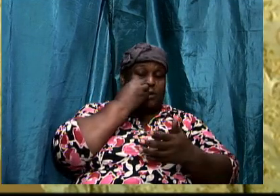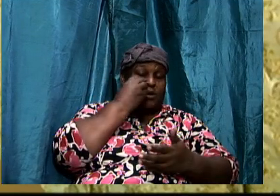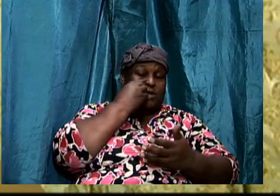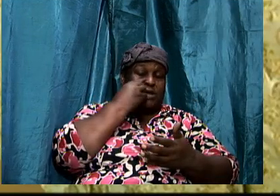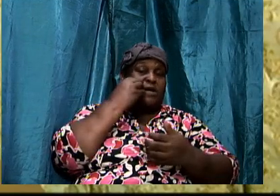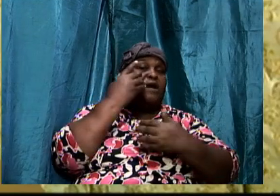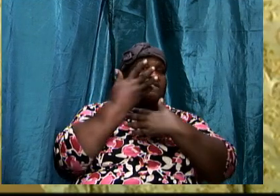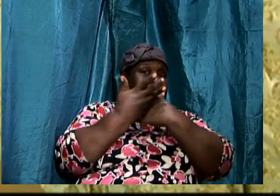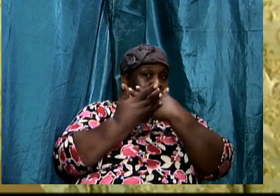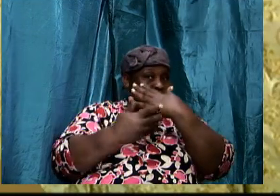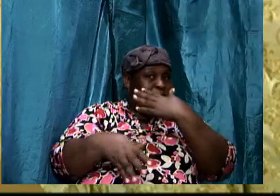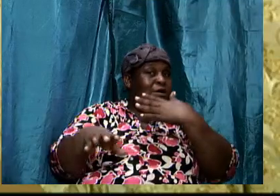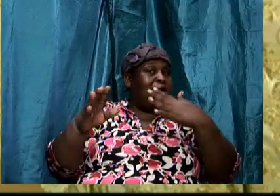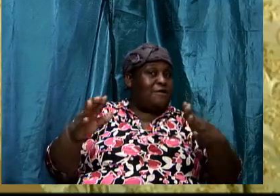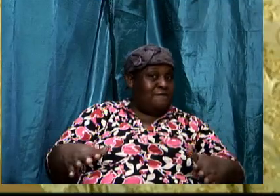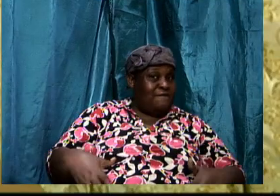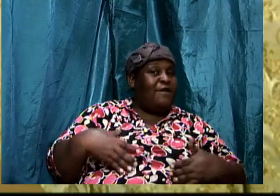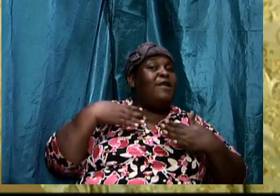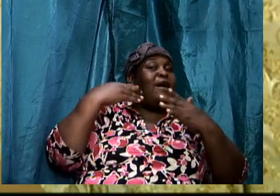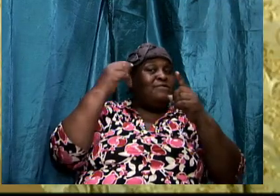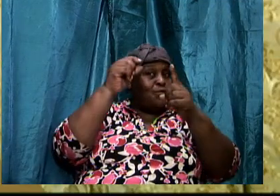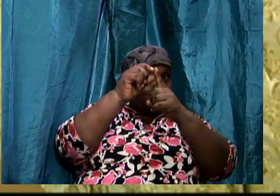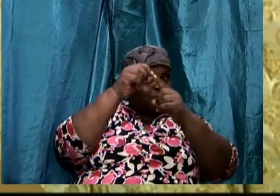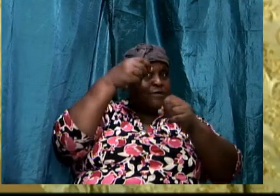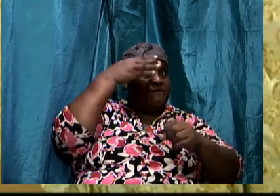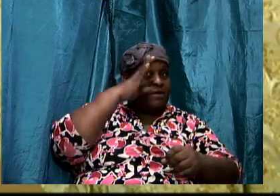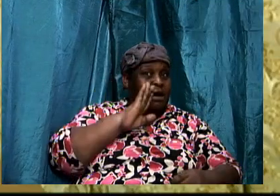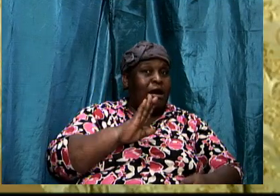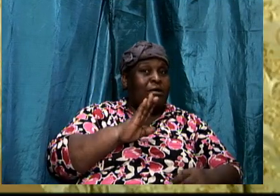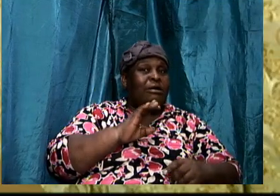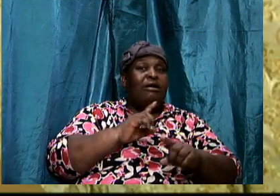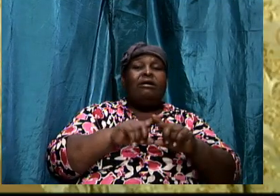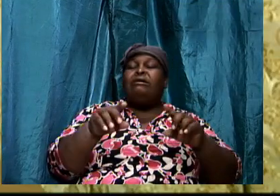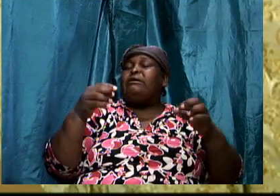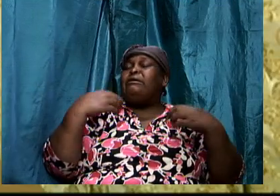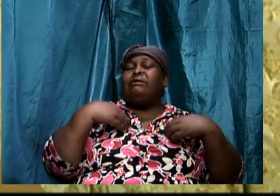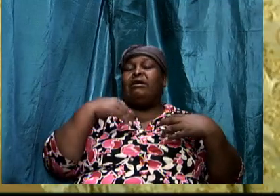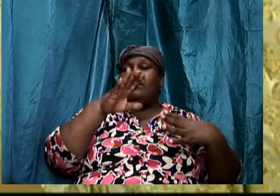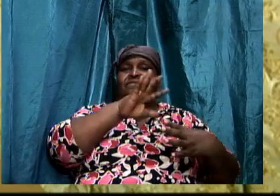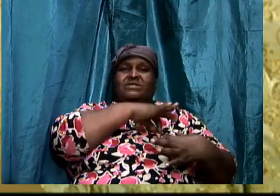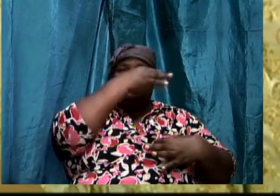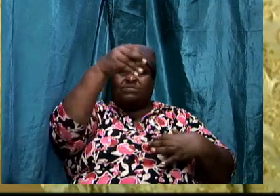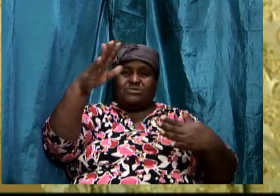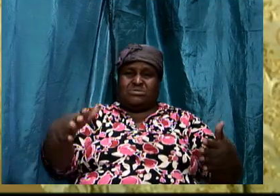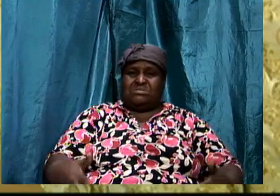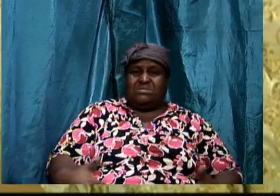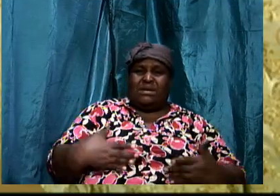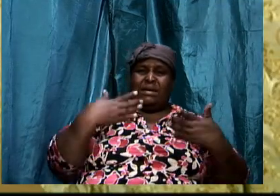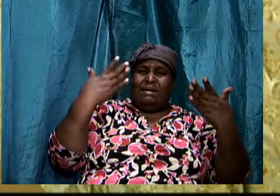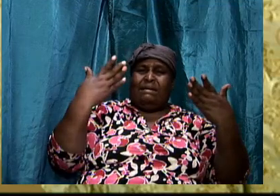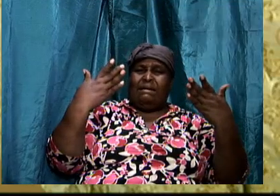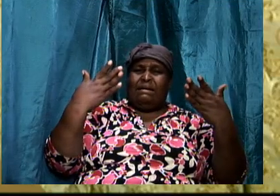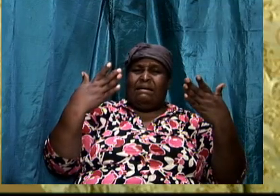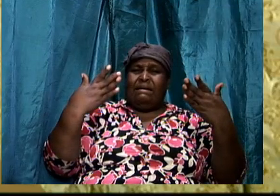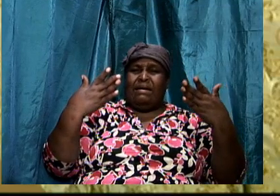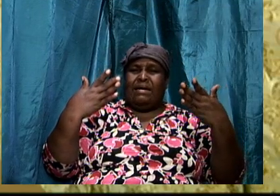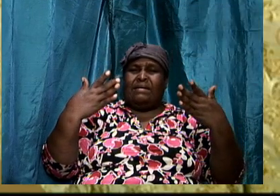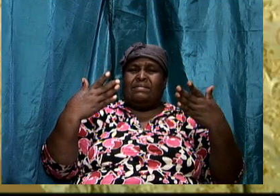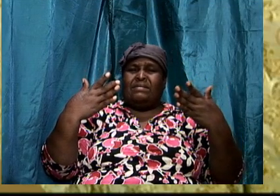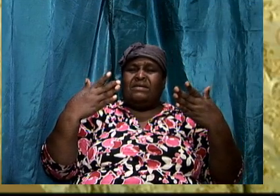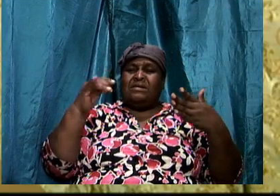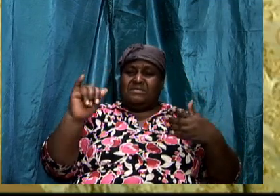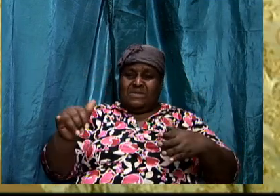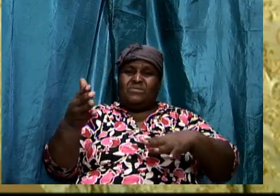bread of life, then we cannot have the spiritual life that will advance